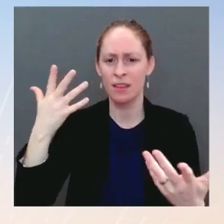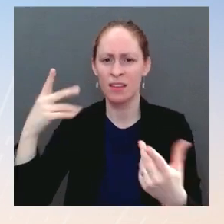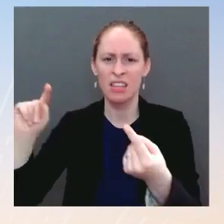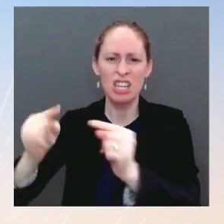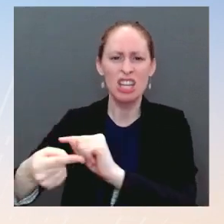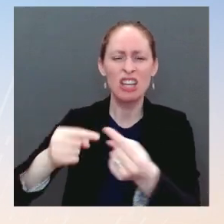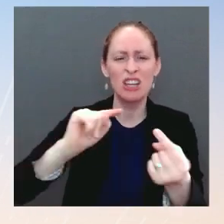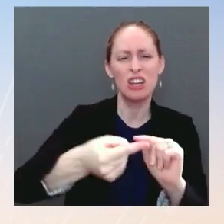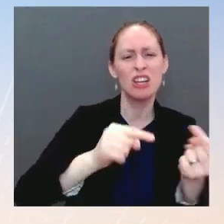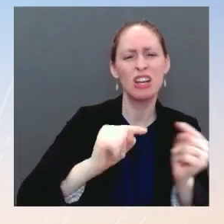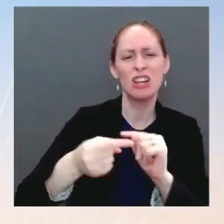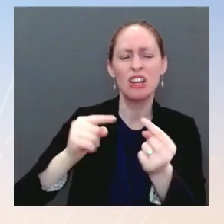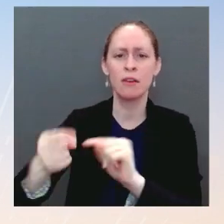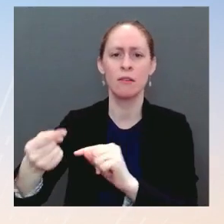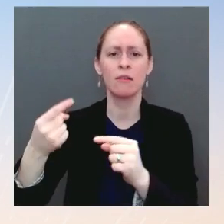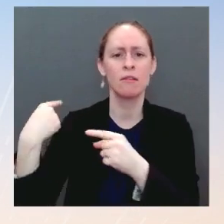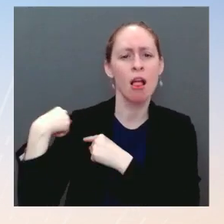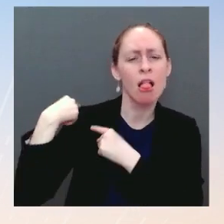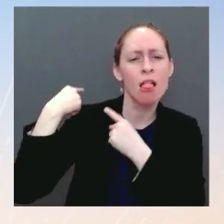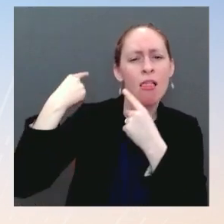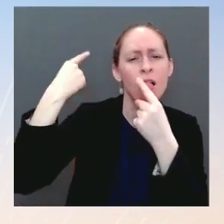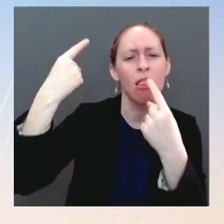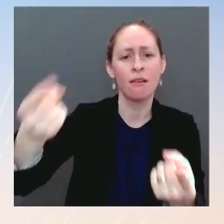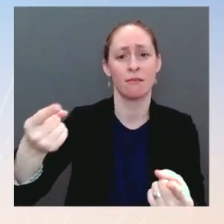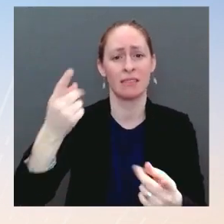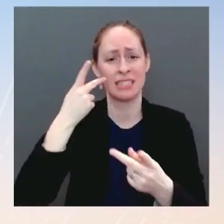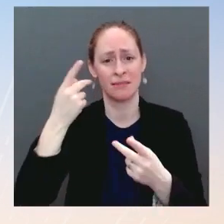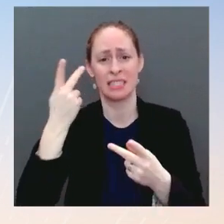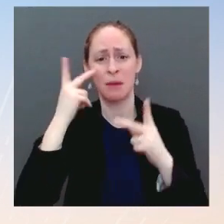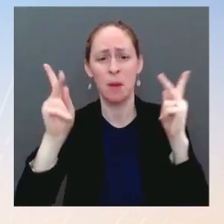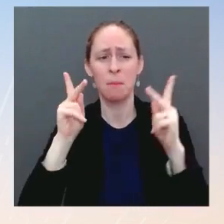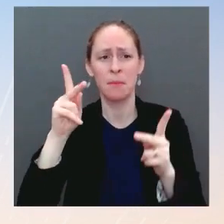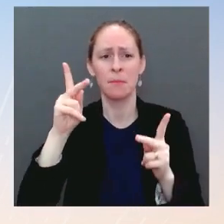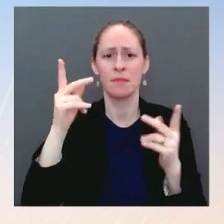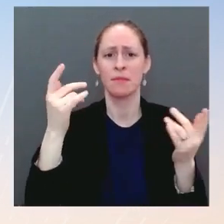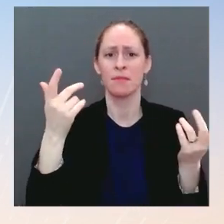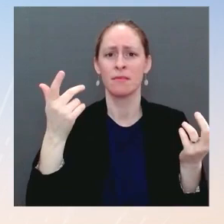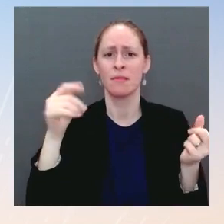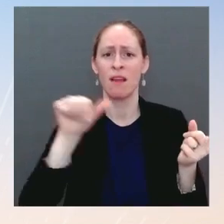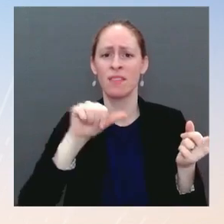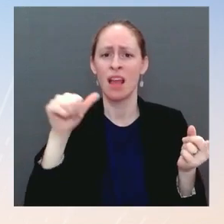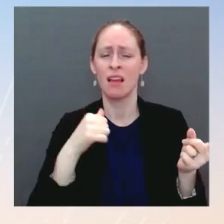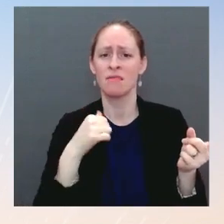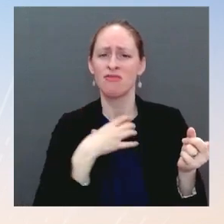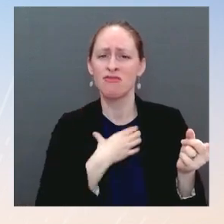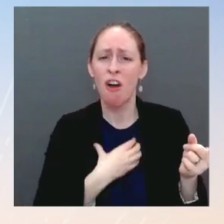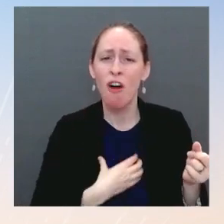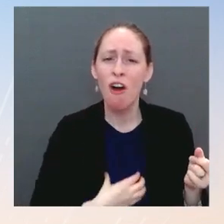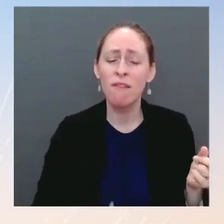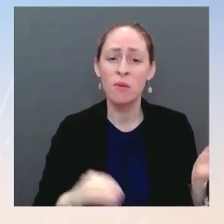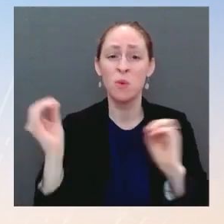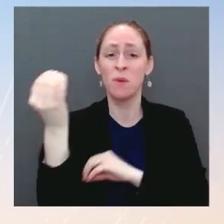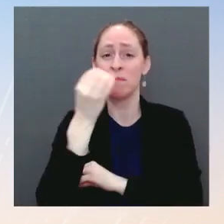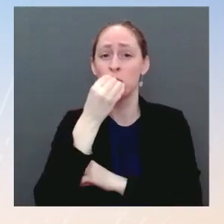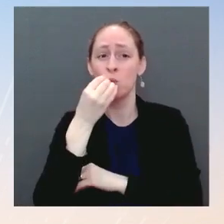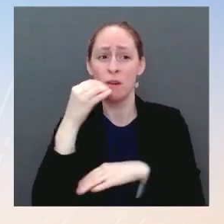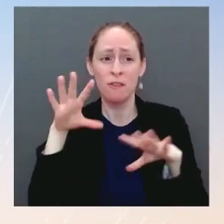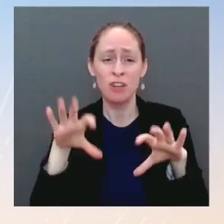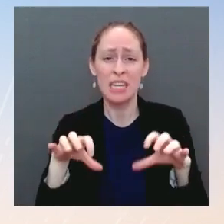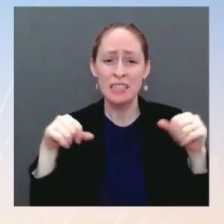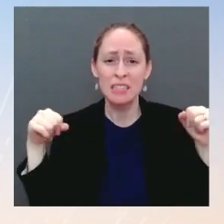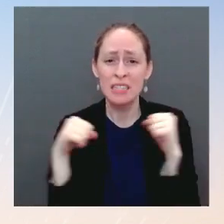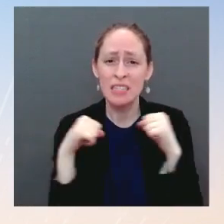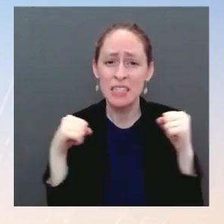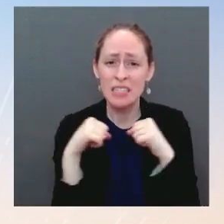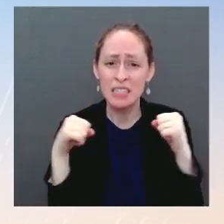In the United States, I'm asking. Yesterday, you were asking the question, what happened the last year after one year, the President